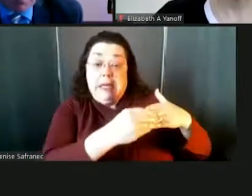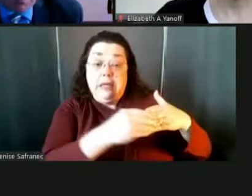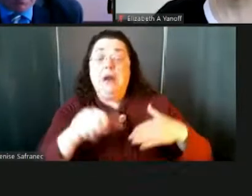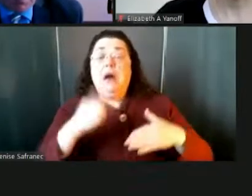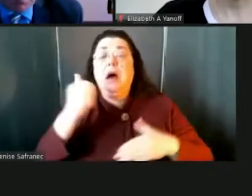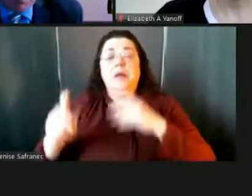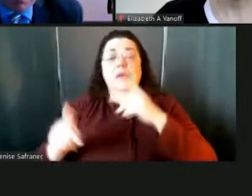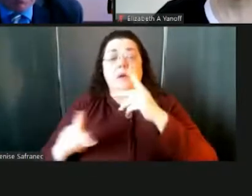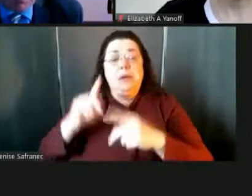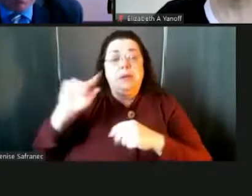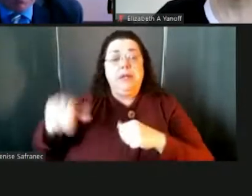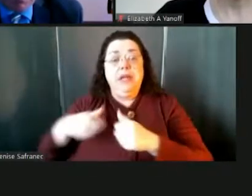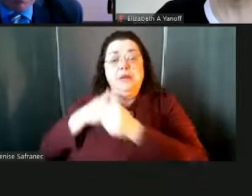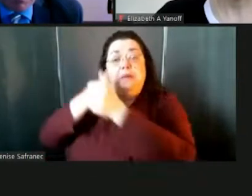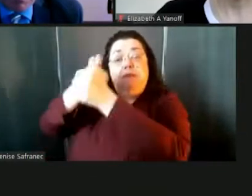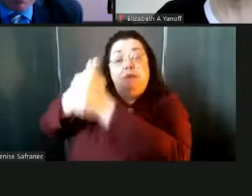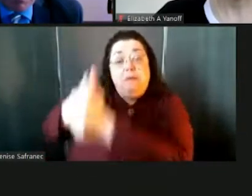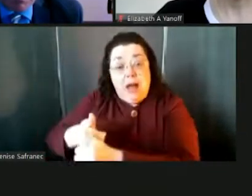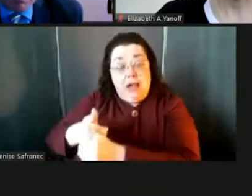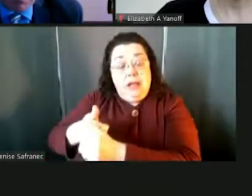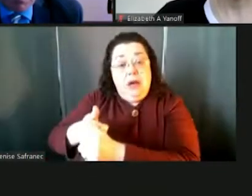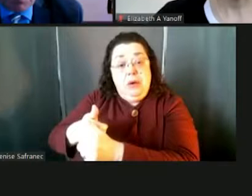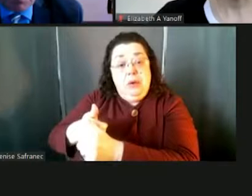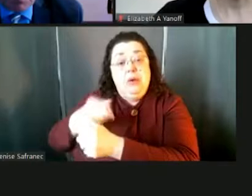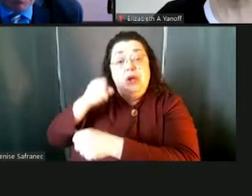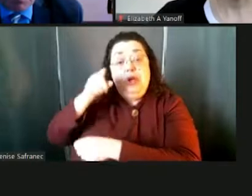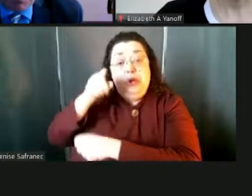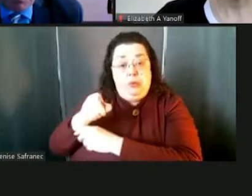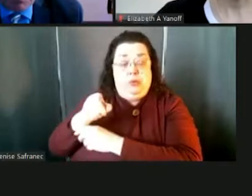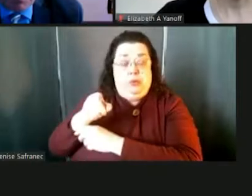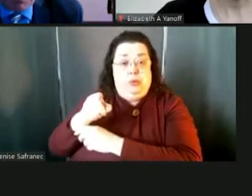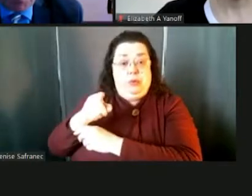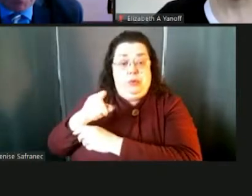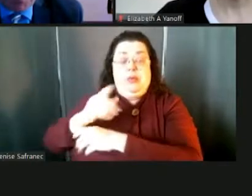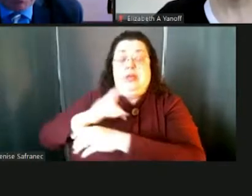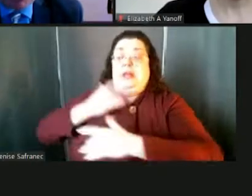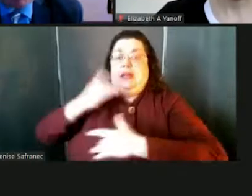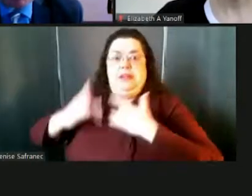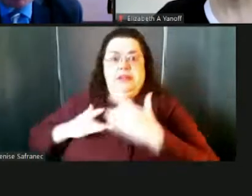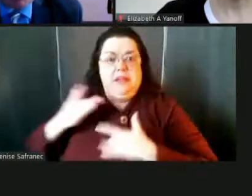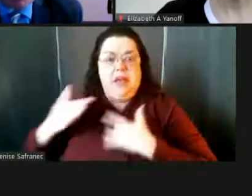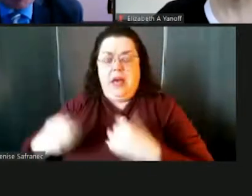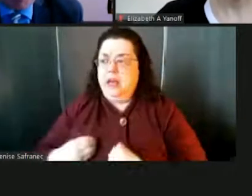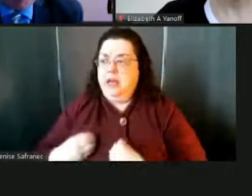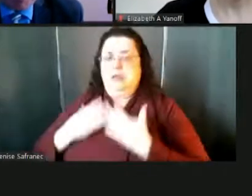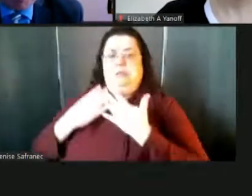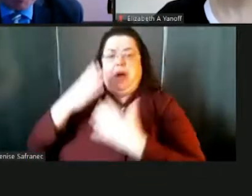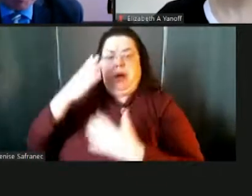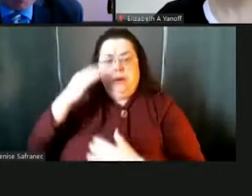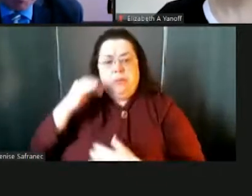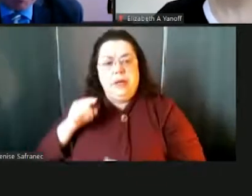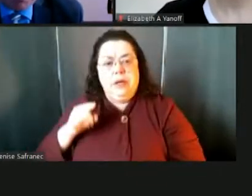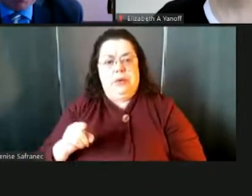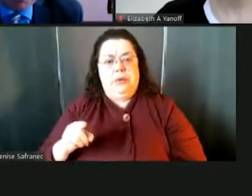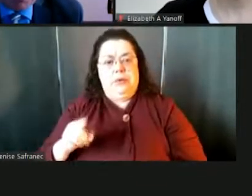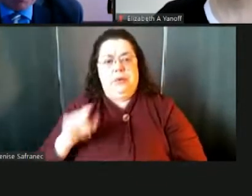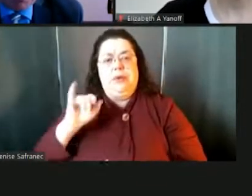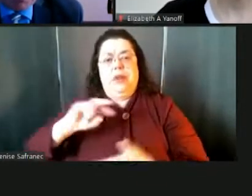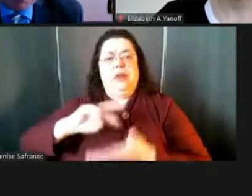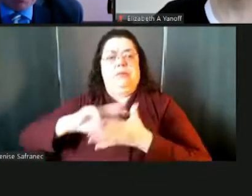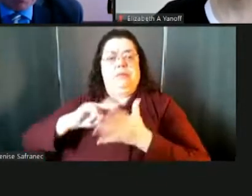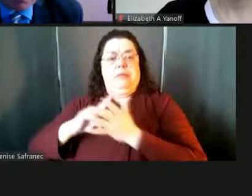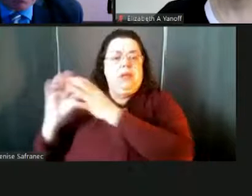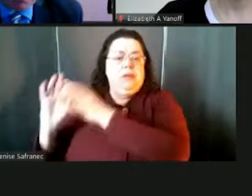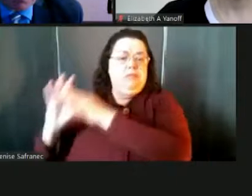excited and encouraged to follow you, where you are leading. And so again, that goes back to relationships.